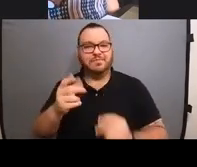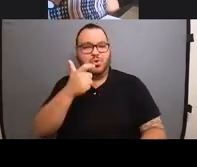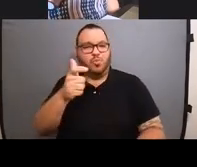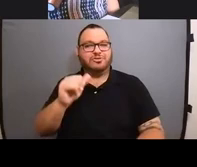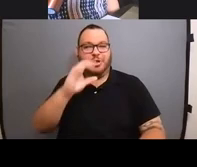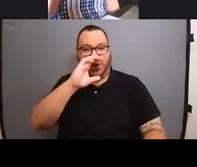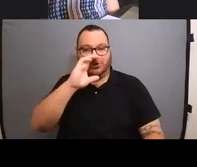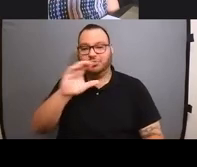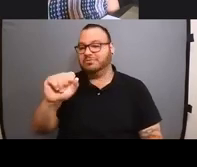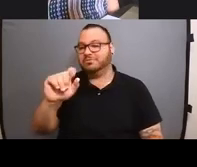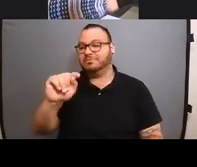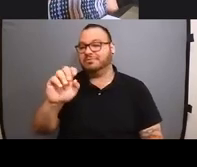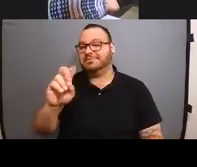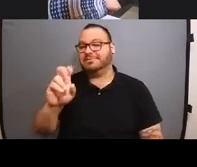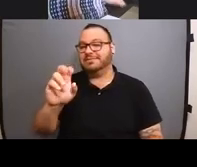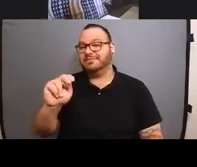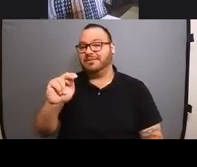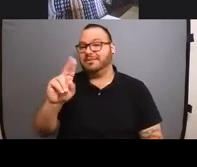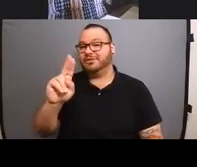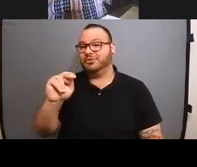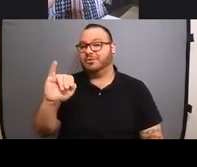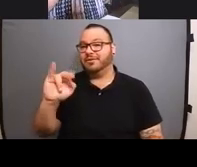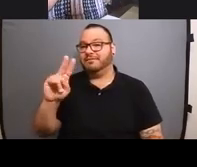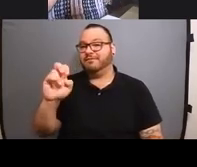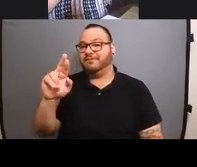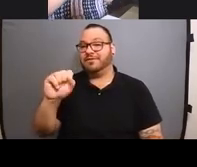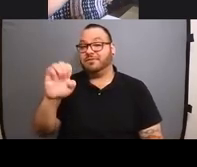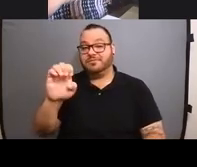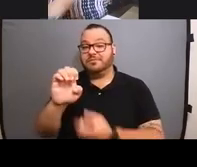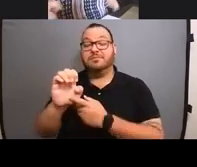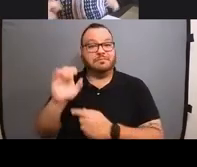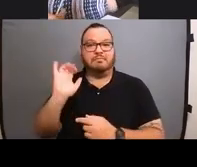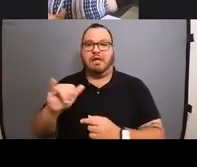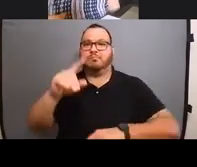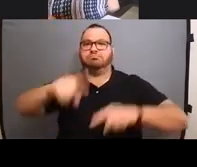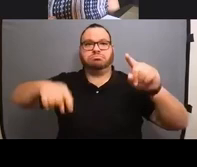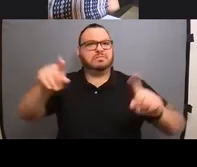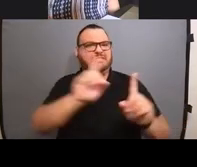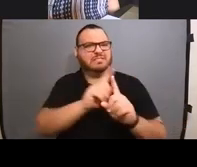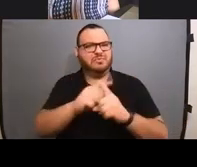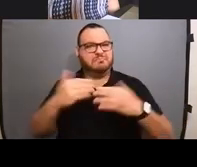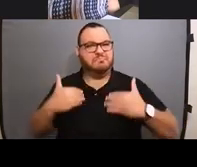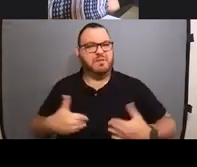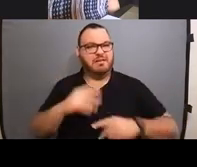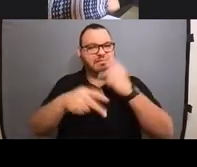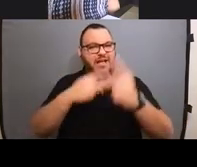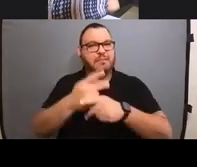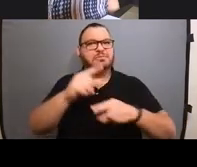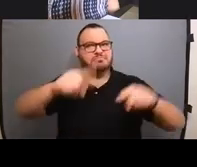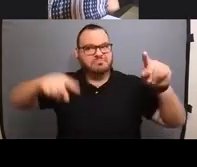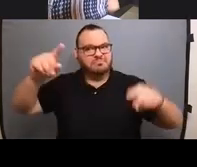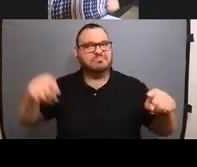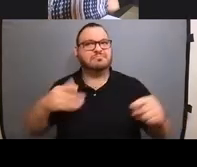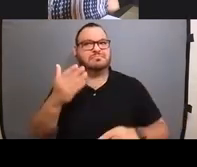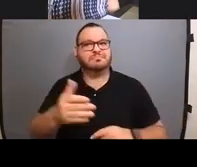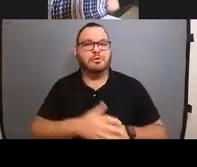for instance, that's a really good one that has a lot of different body types and a lot of diversity. Um,